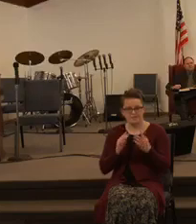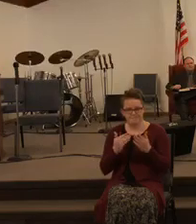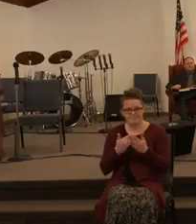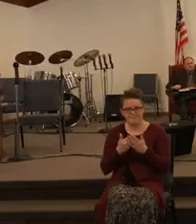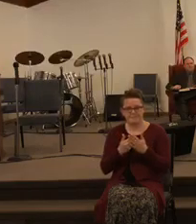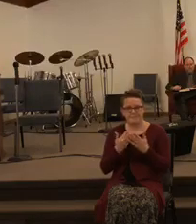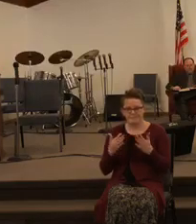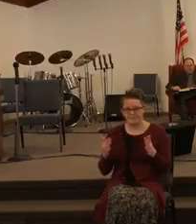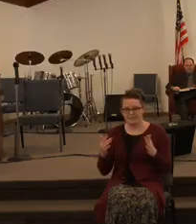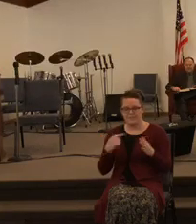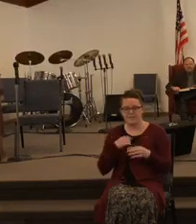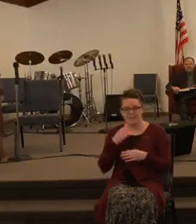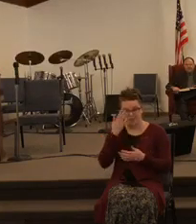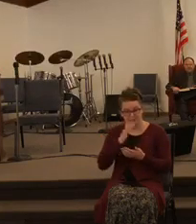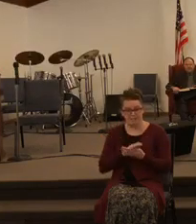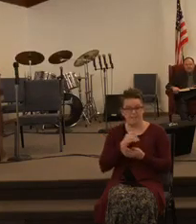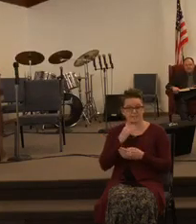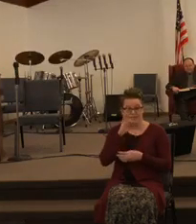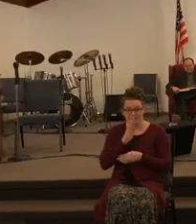to a lot of hearts